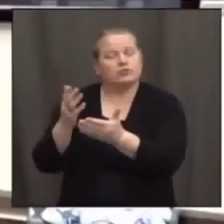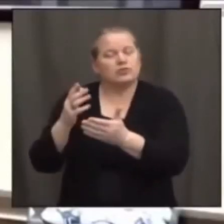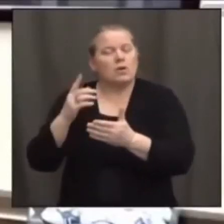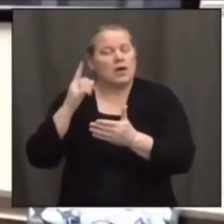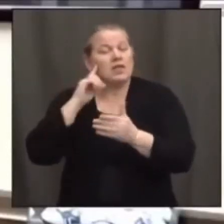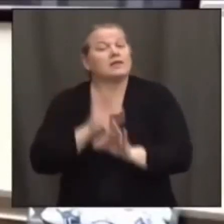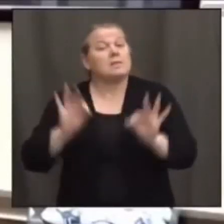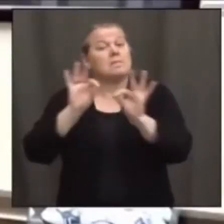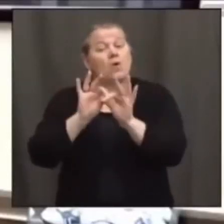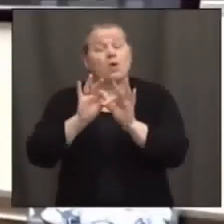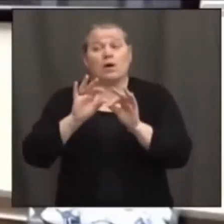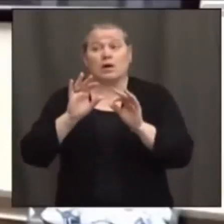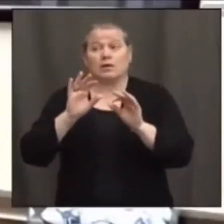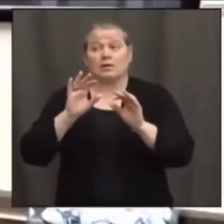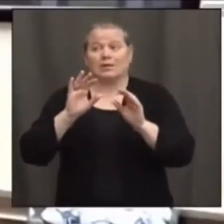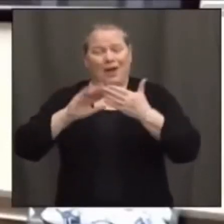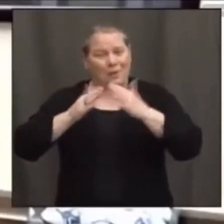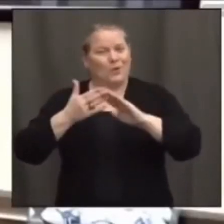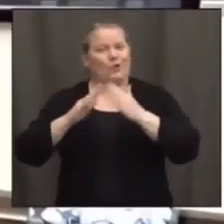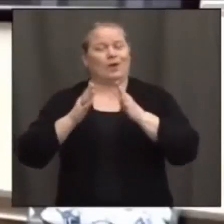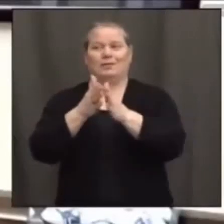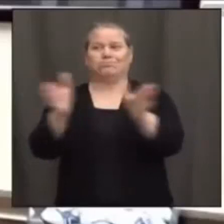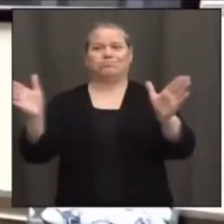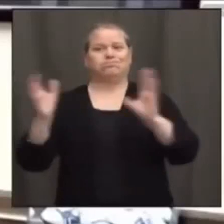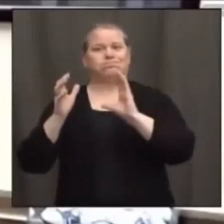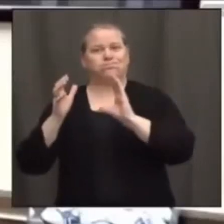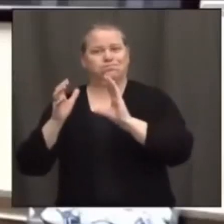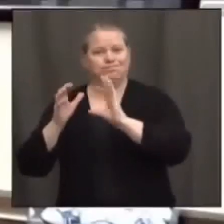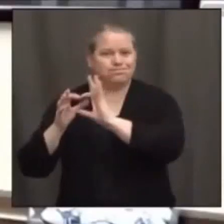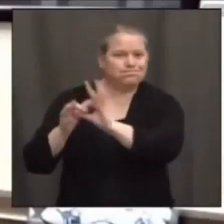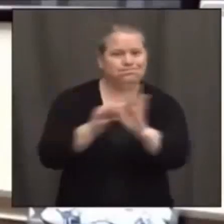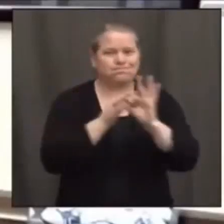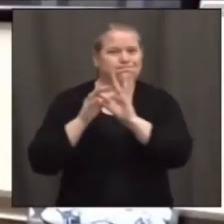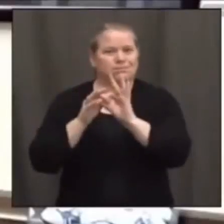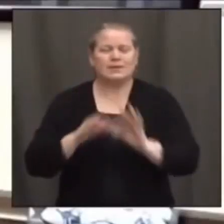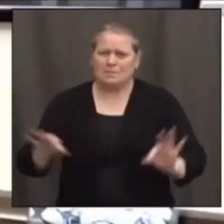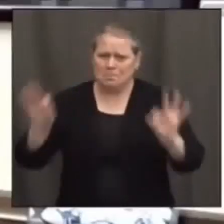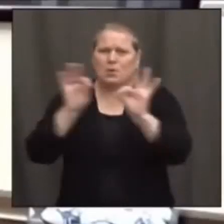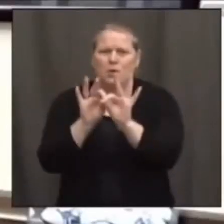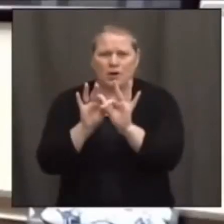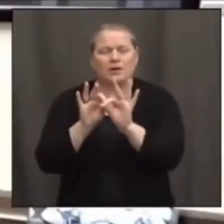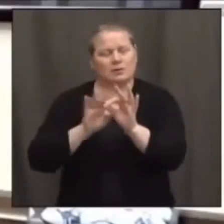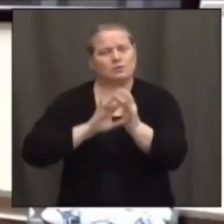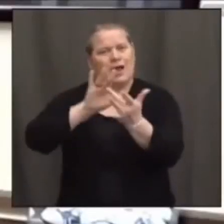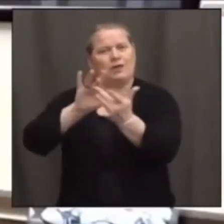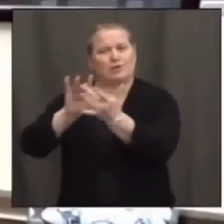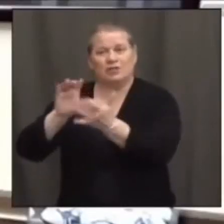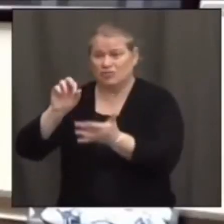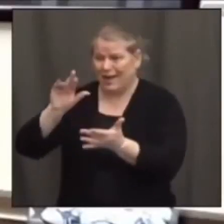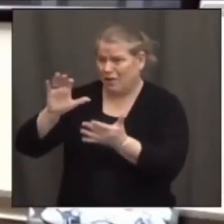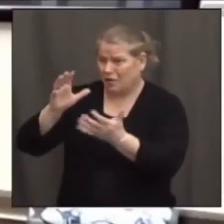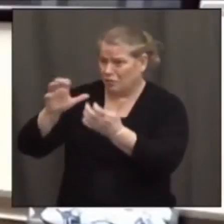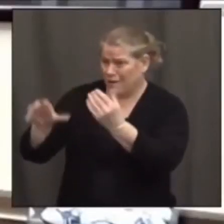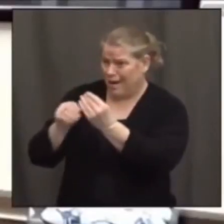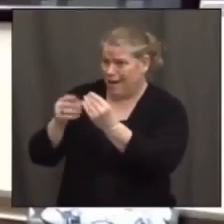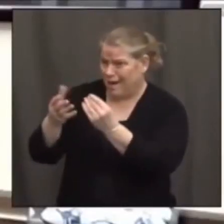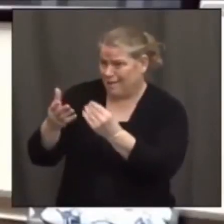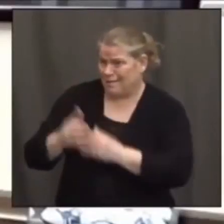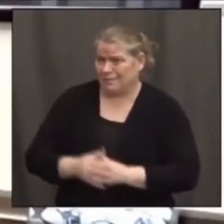we have to do as a community together and really work hard to do the outreach. Eric, I don't know if you have anything to add.